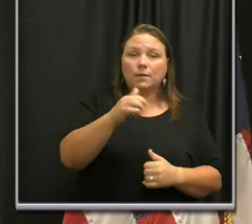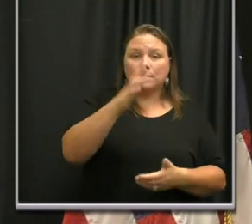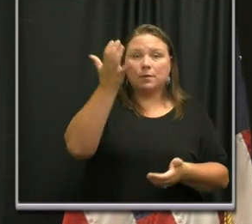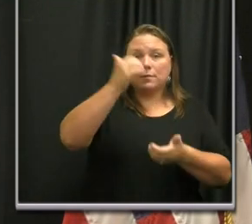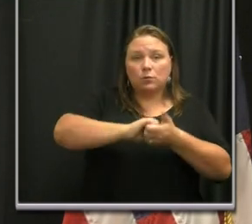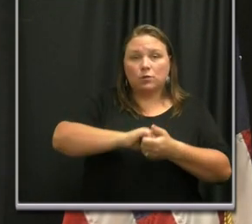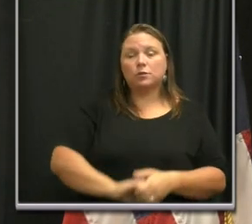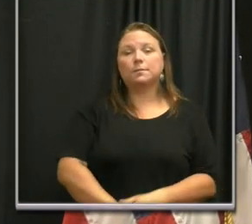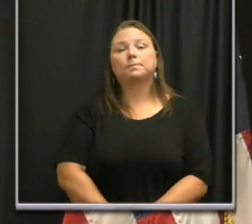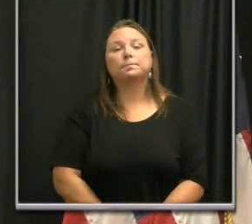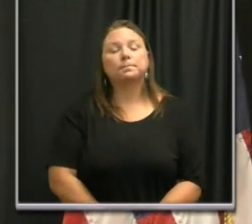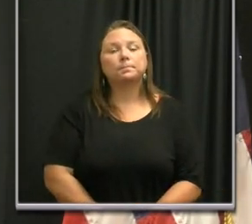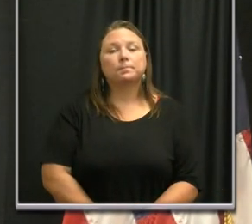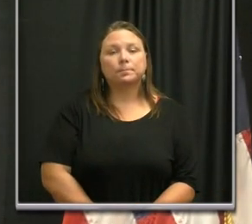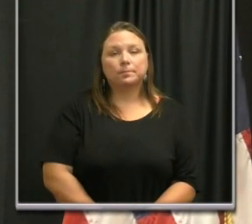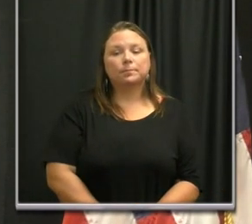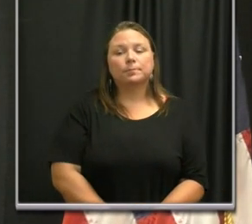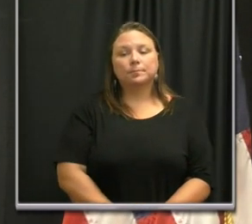partnership.